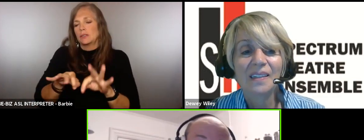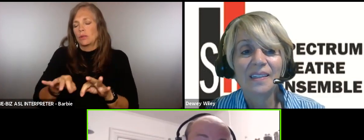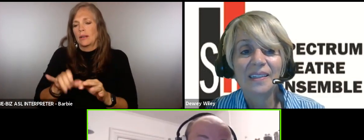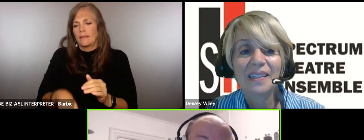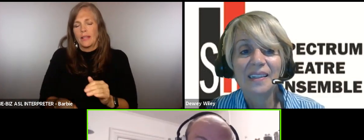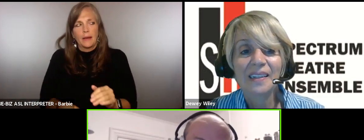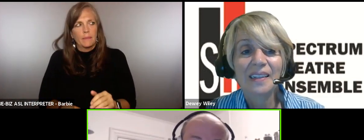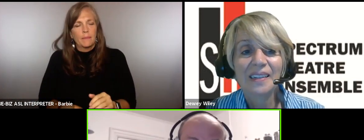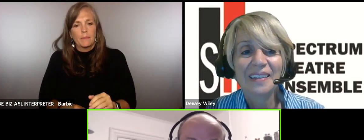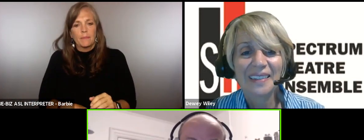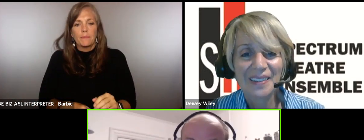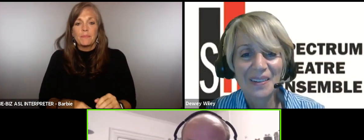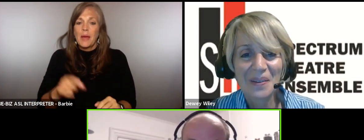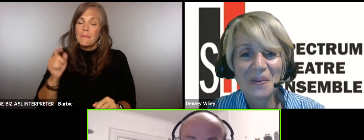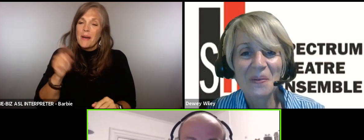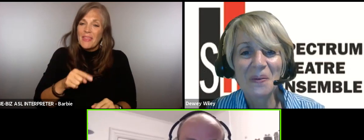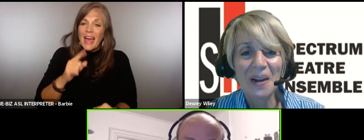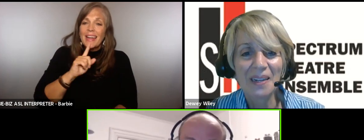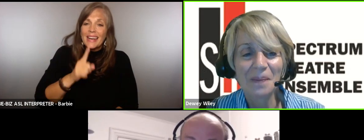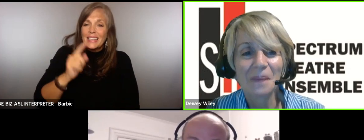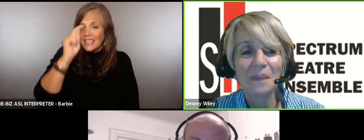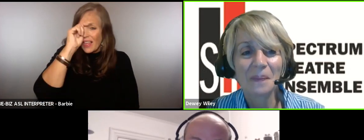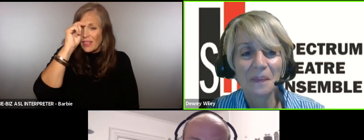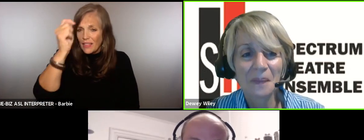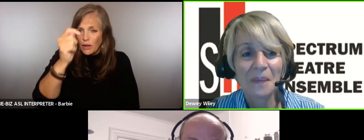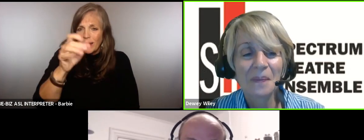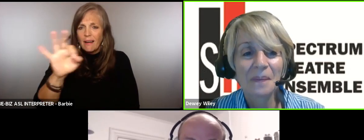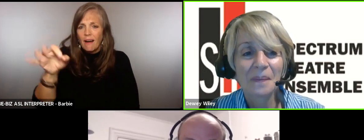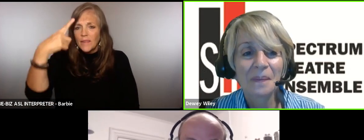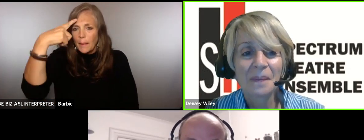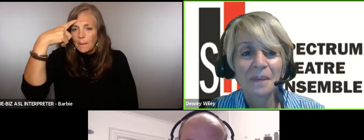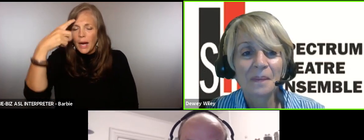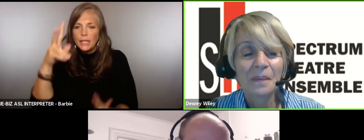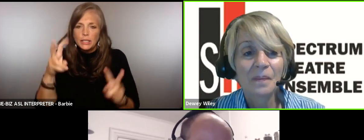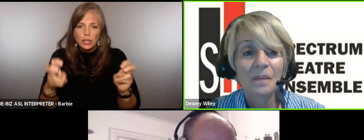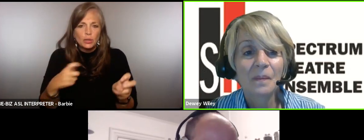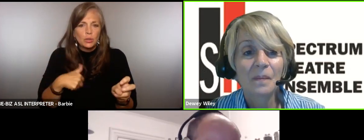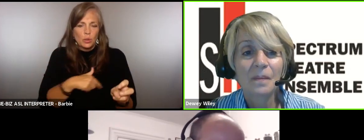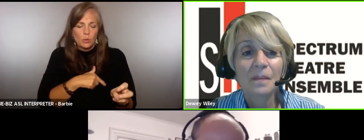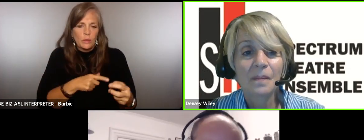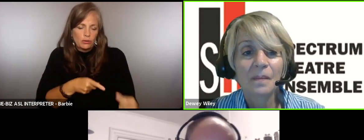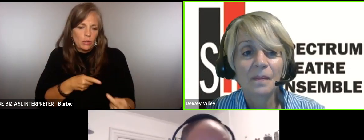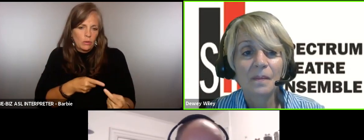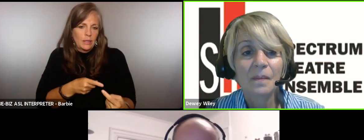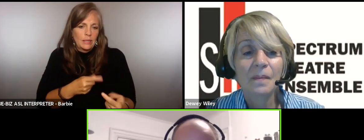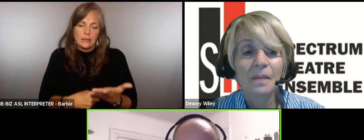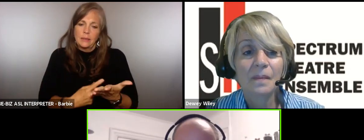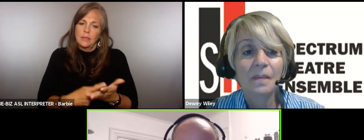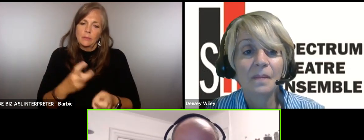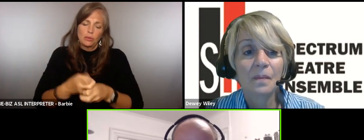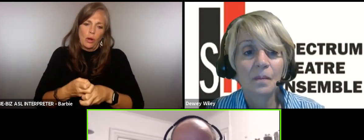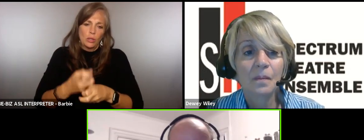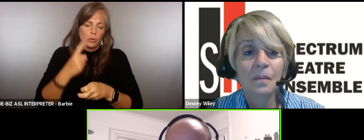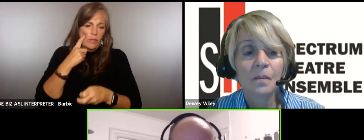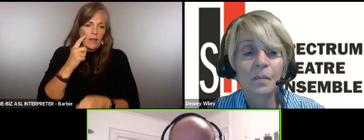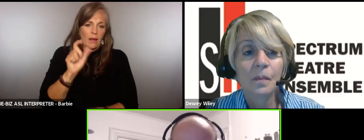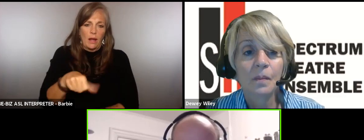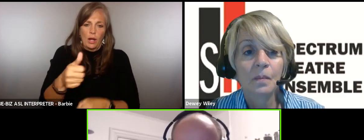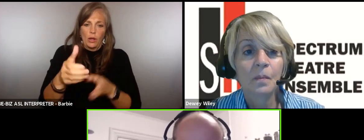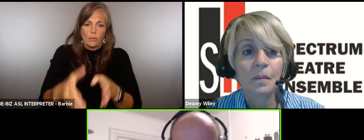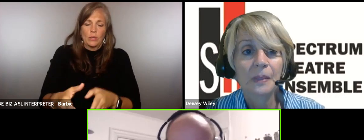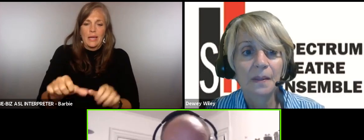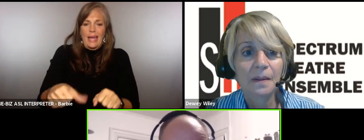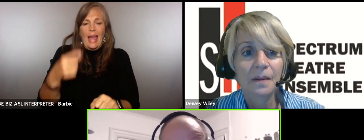you know that's the theory of mind issues that we struggle with sometimes and it's very hard for us to sometimes think that somebody else could be you know thinking